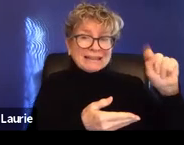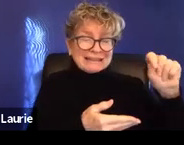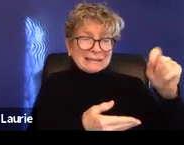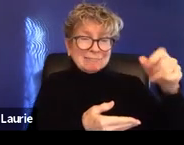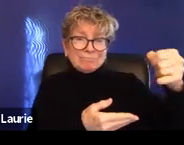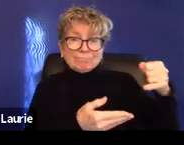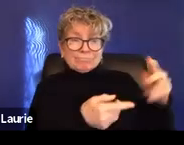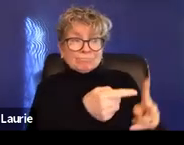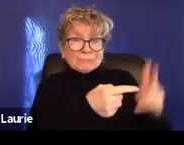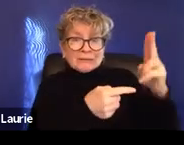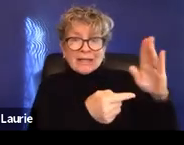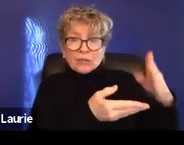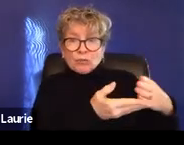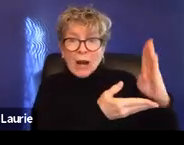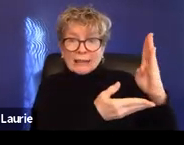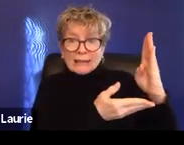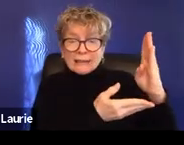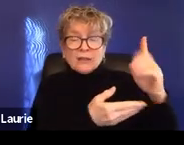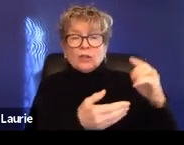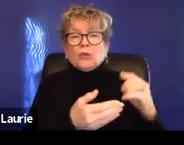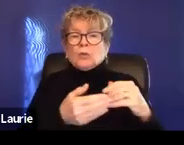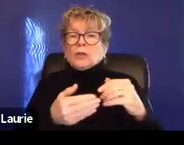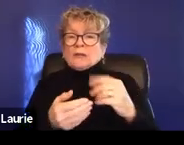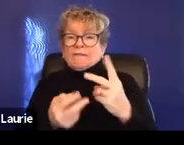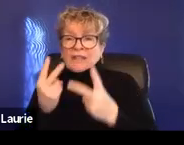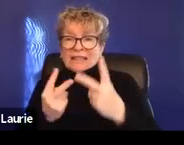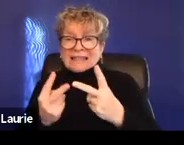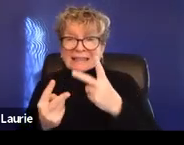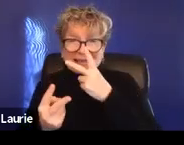highlight under family law is, um,